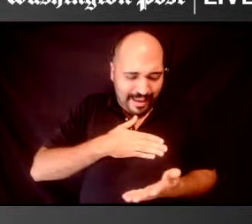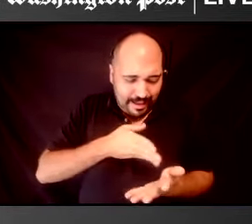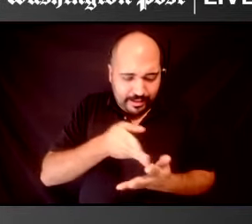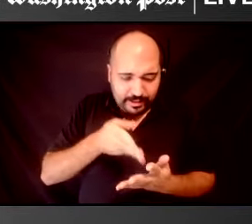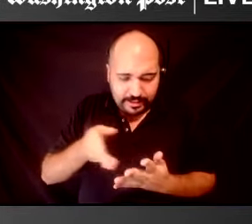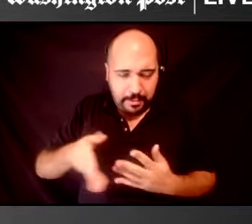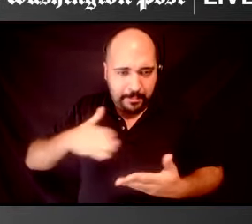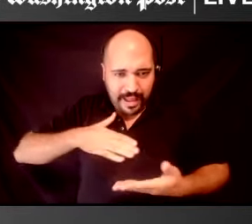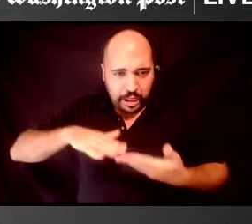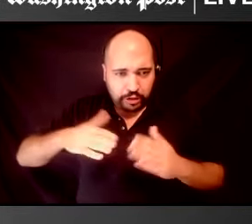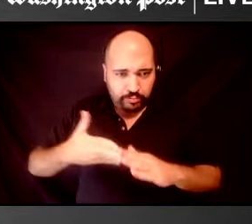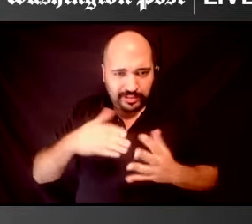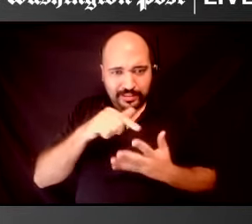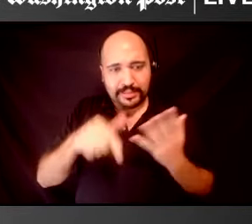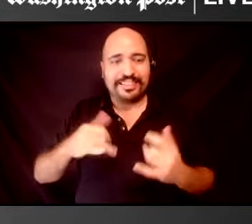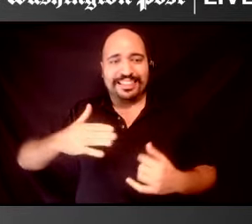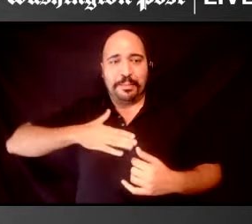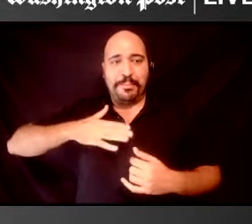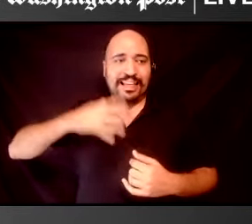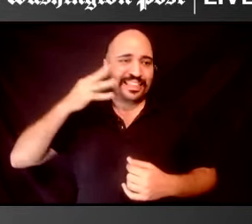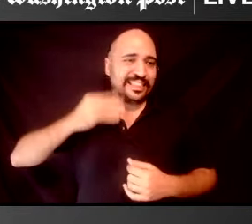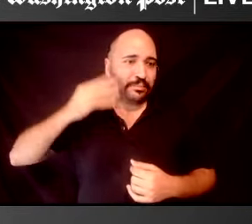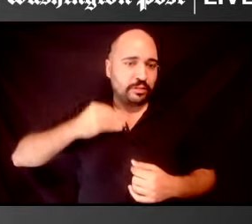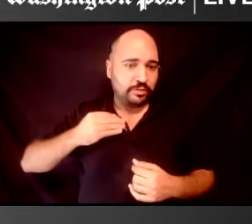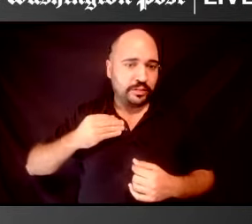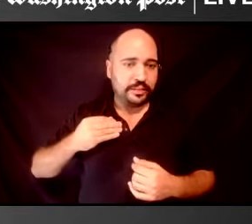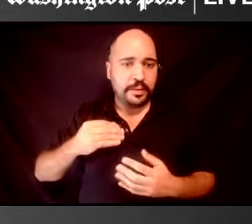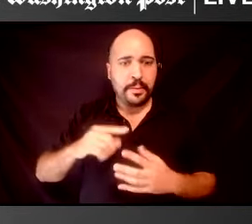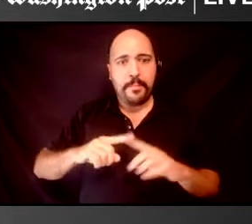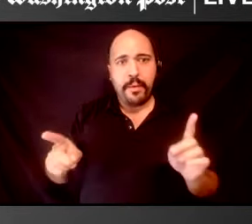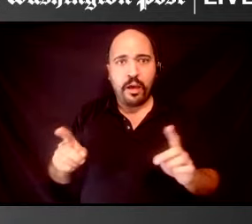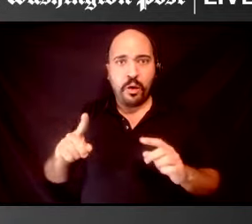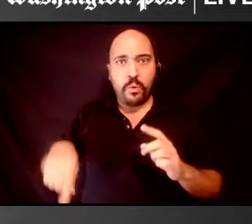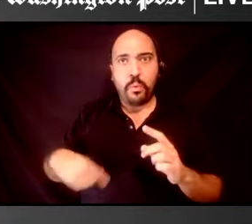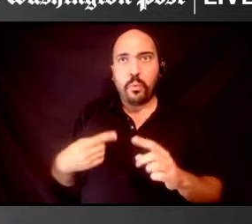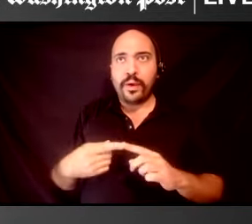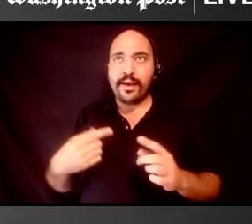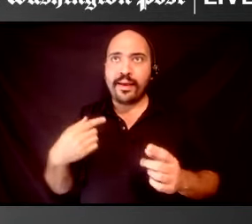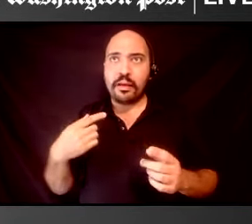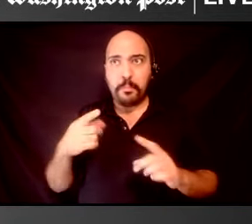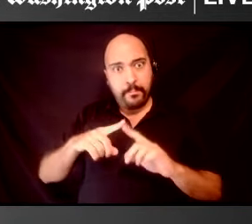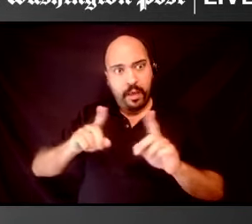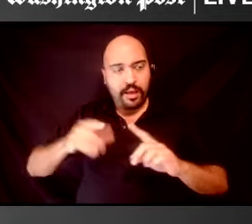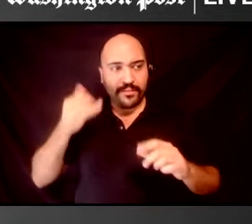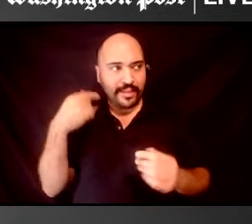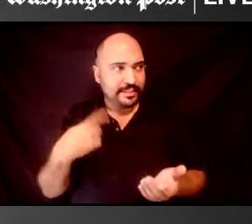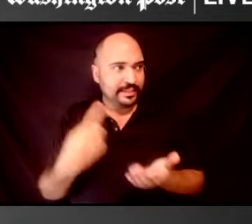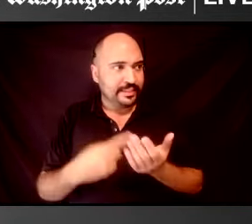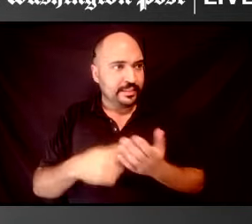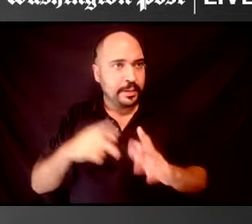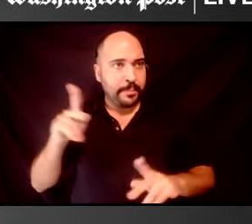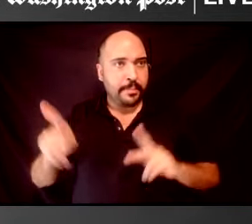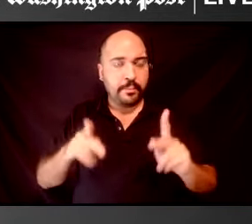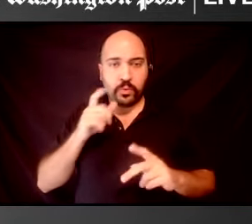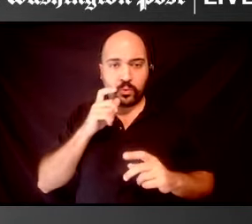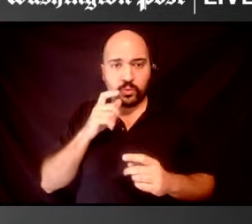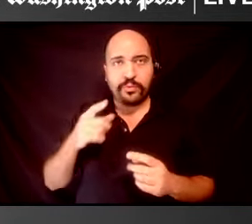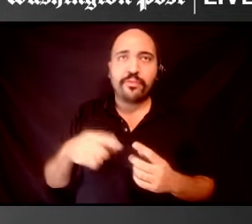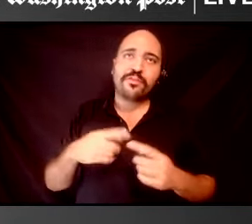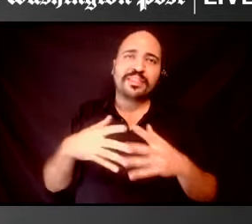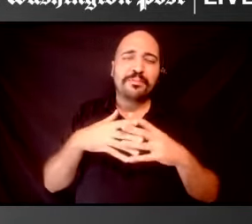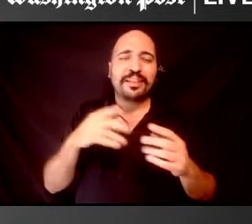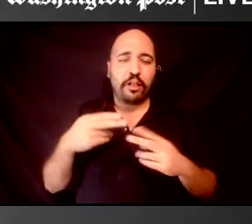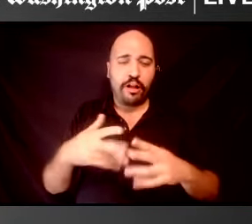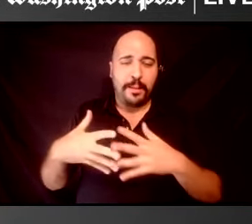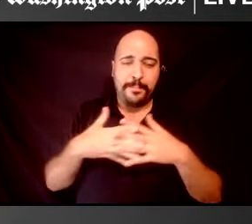that's my experience. But you know, when I talk about those of us that are considered American Indian and Alaskan Native,